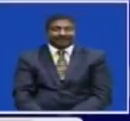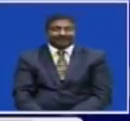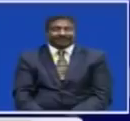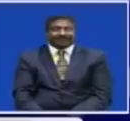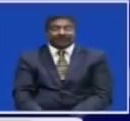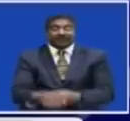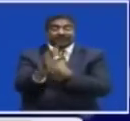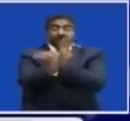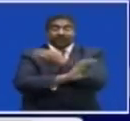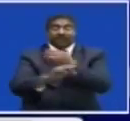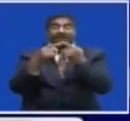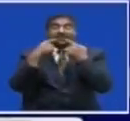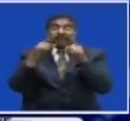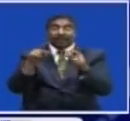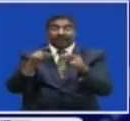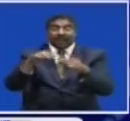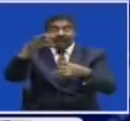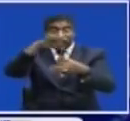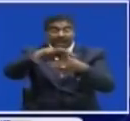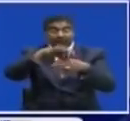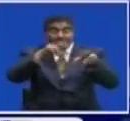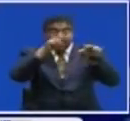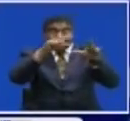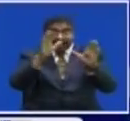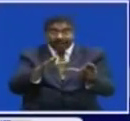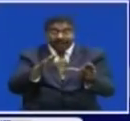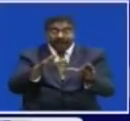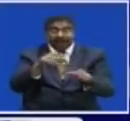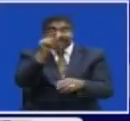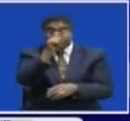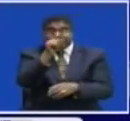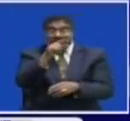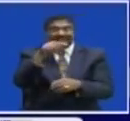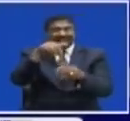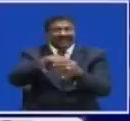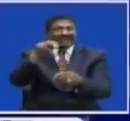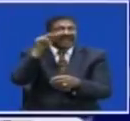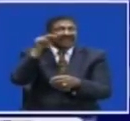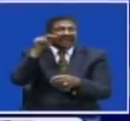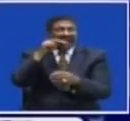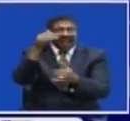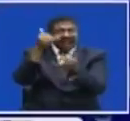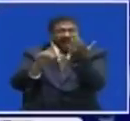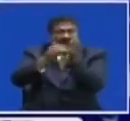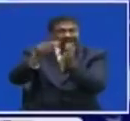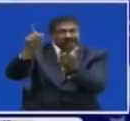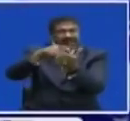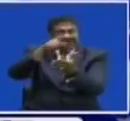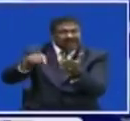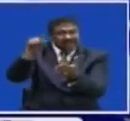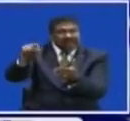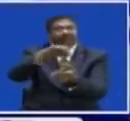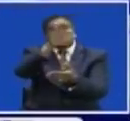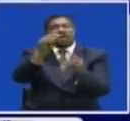In foreign News Election observers Have appealed For calm Following the Last minute Correspondment Of the Nigerian election By a week